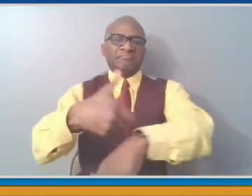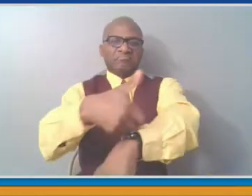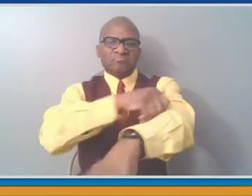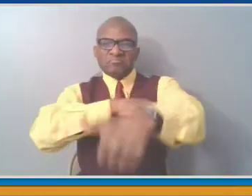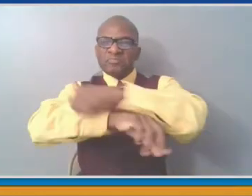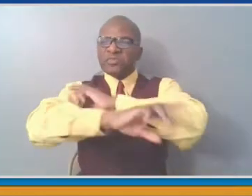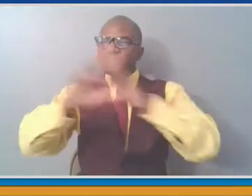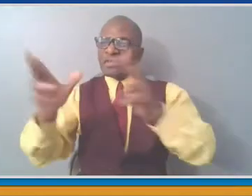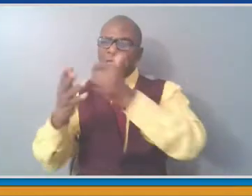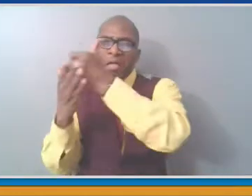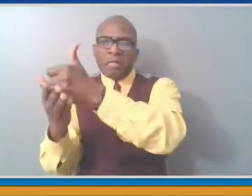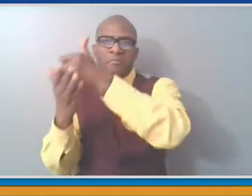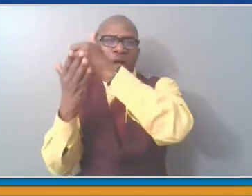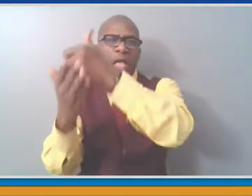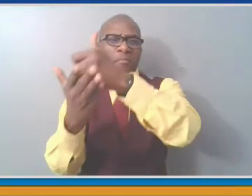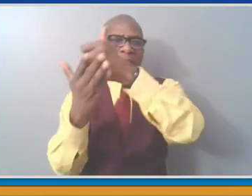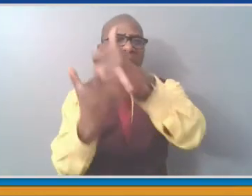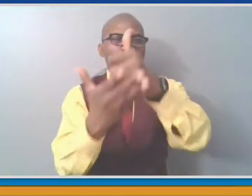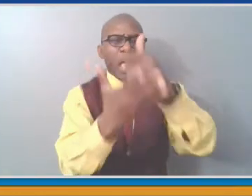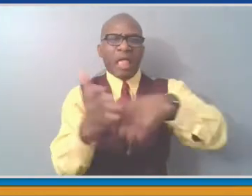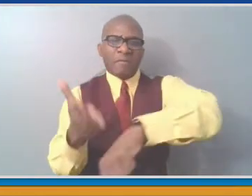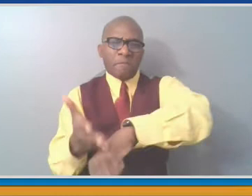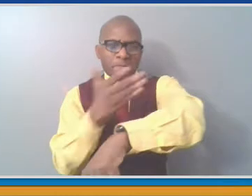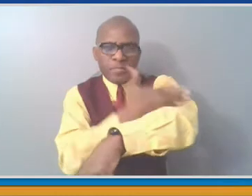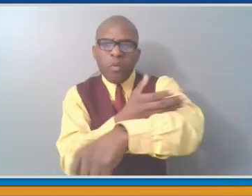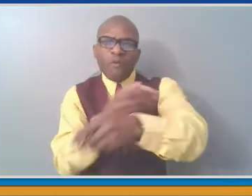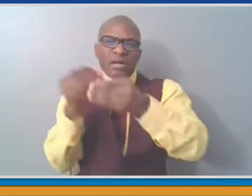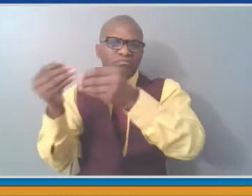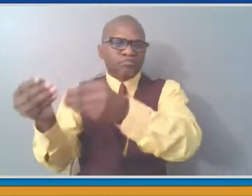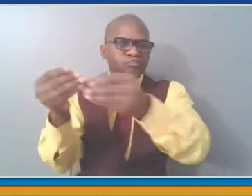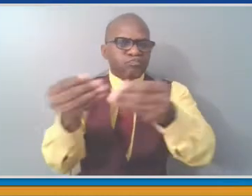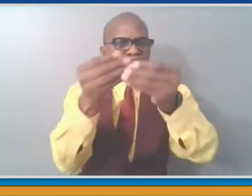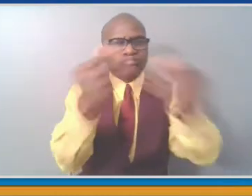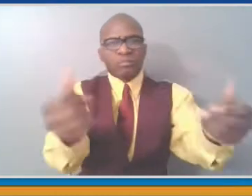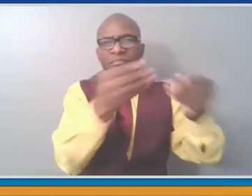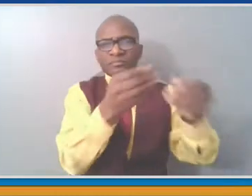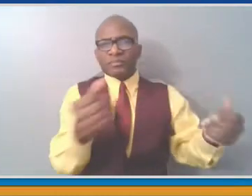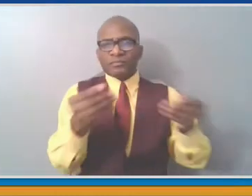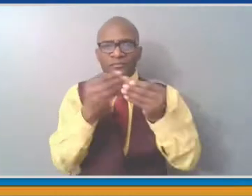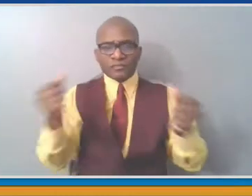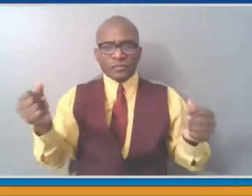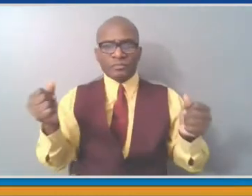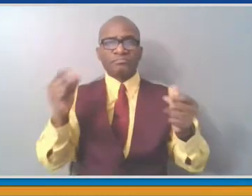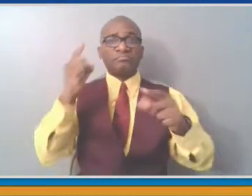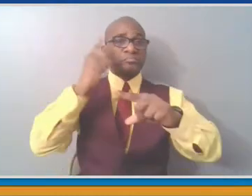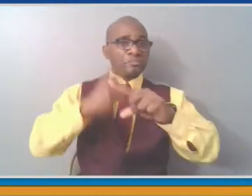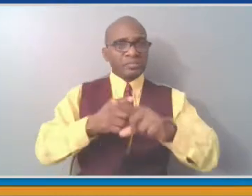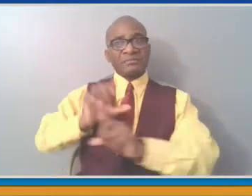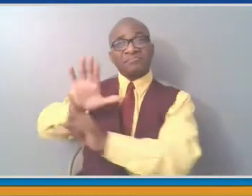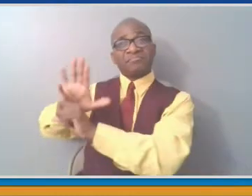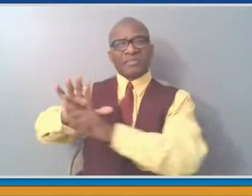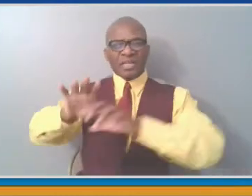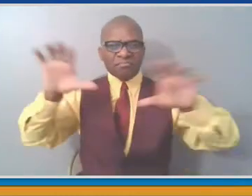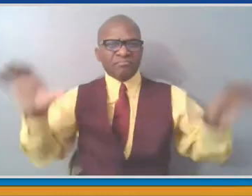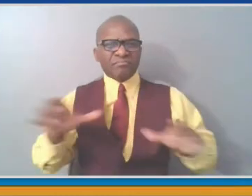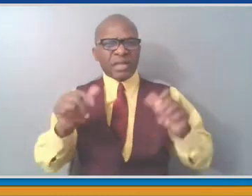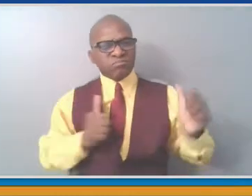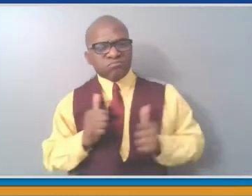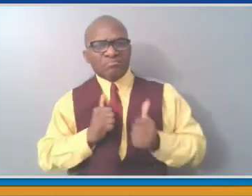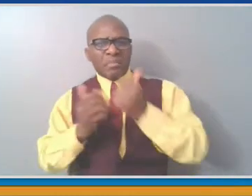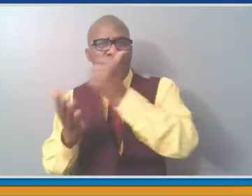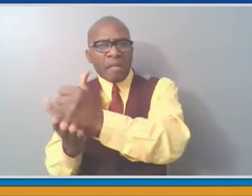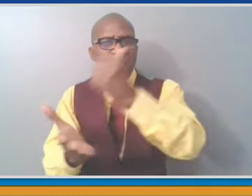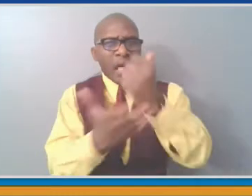vaccination center for the New Rochelle Housing Authority. We also saw that they had another vaccination center that was at the New Rochelle Public Library.